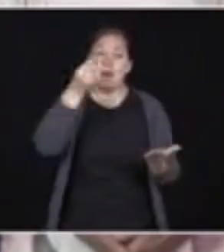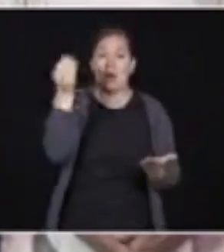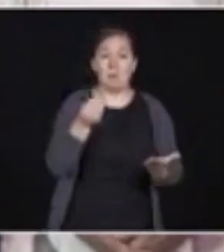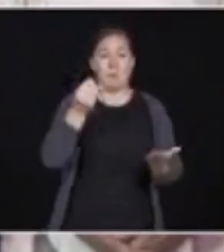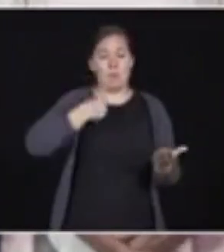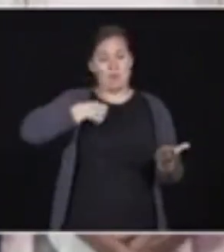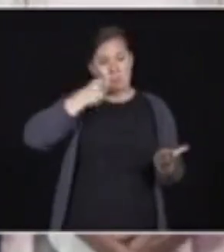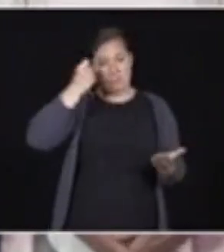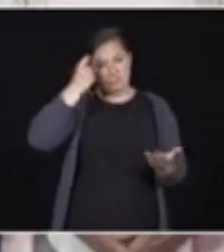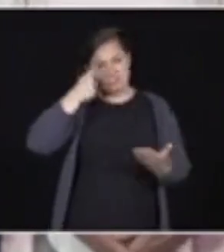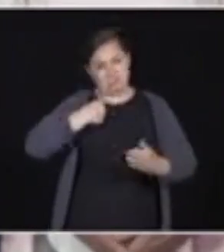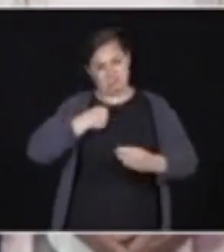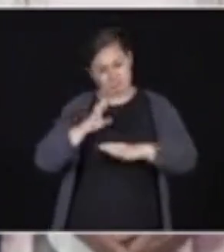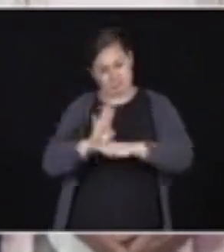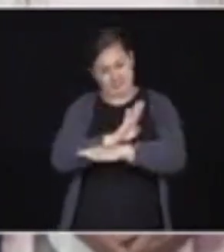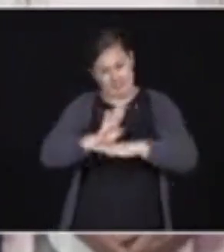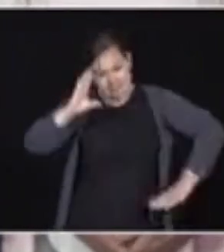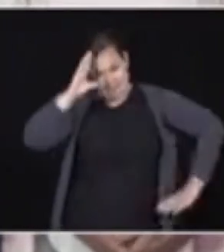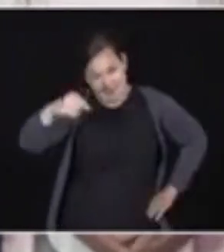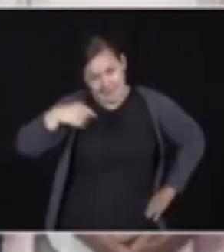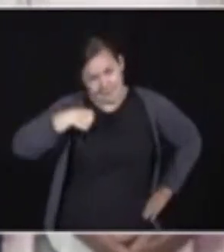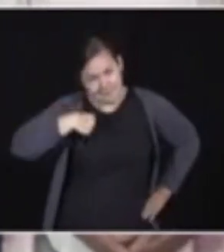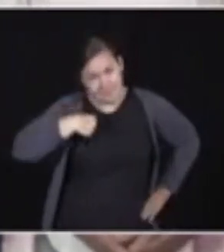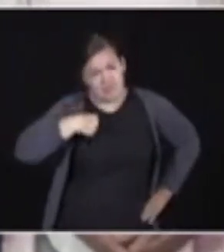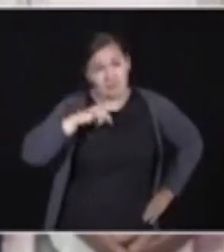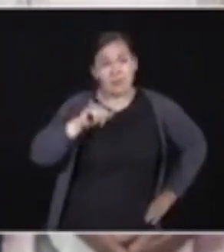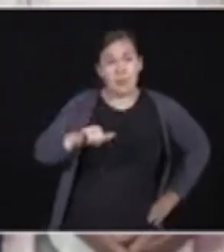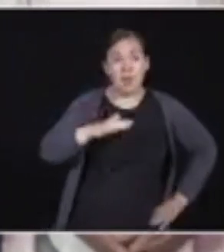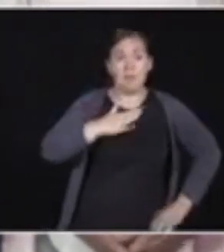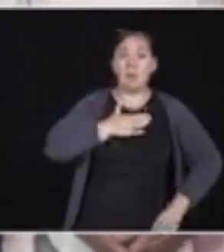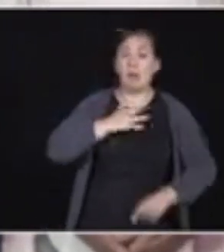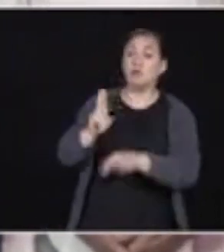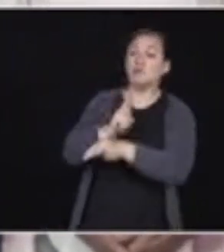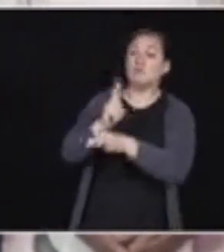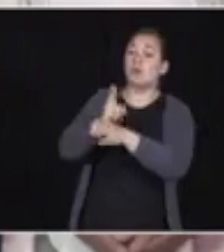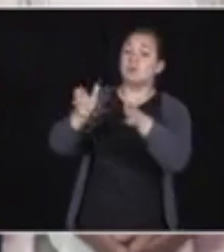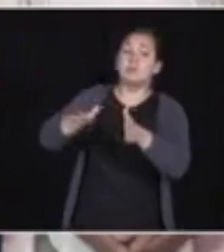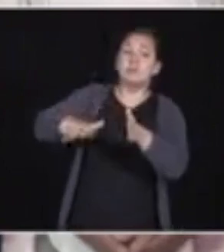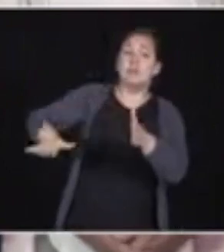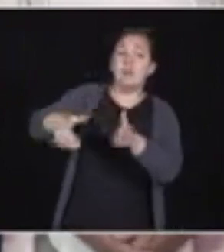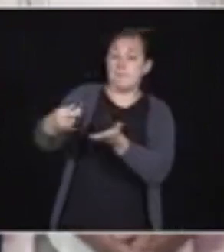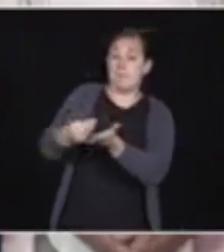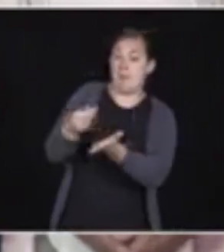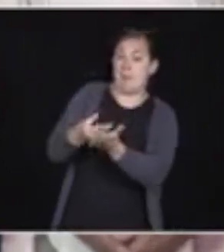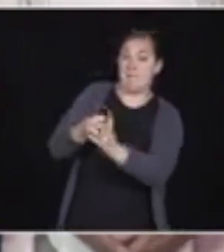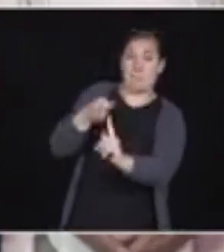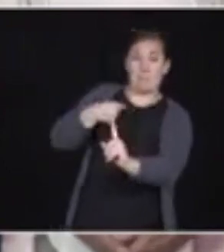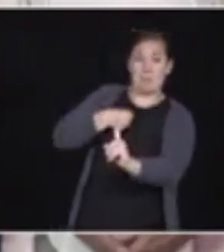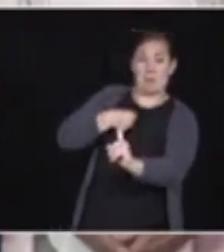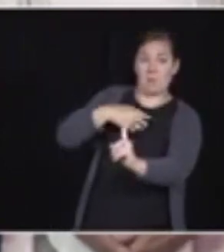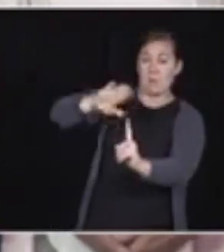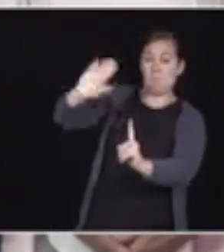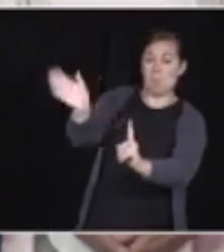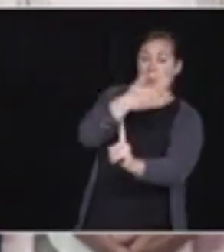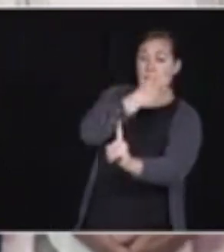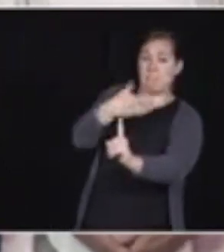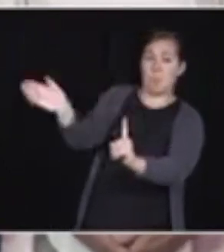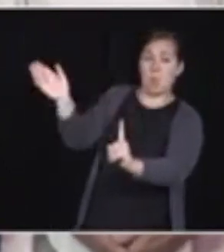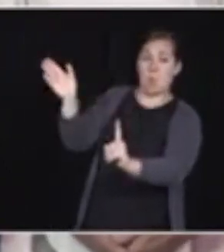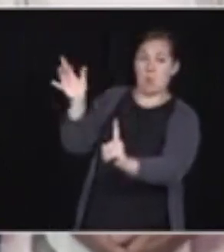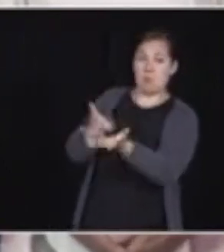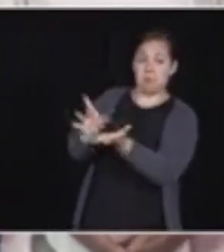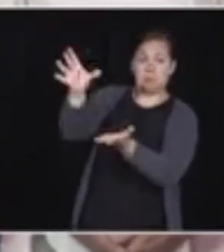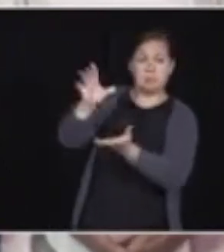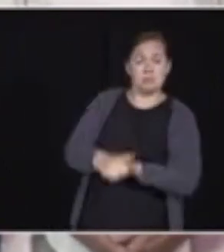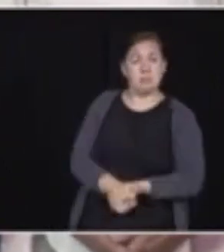And I would never go after my number one customer and slap him in the face, like President Trump did, to the Canadian public.